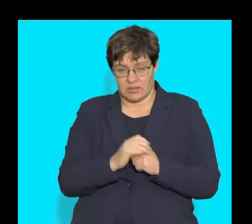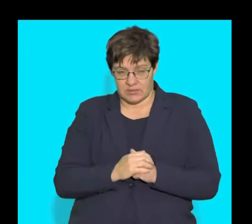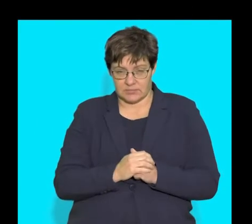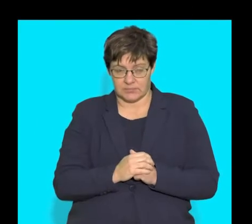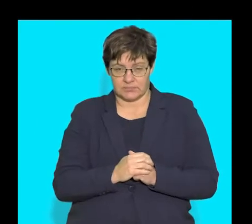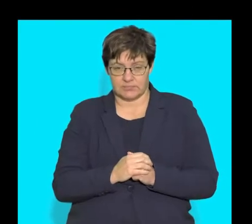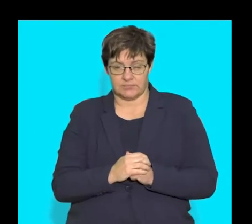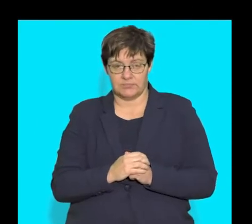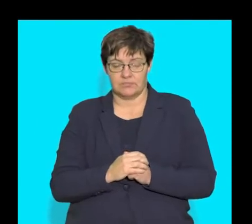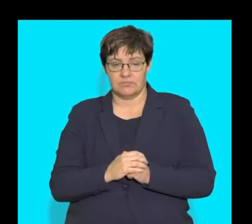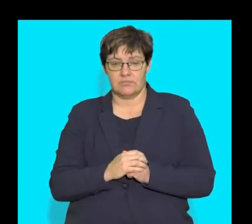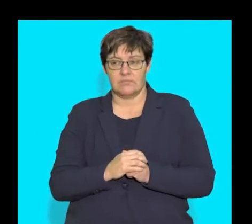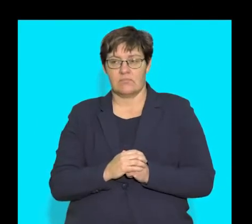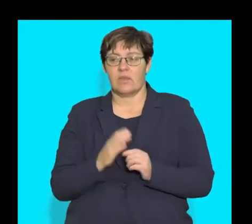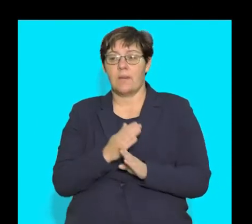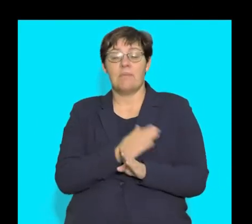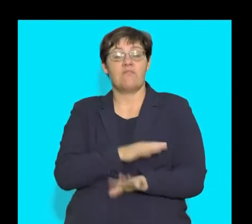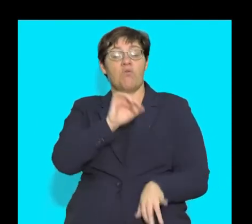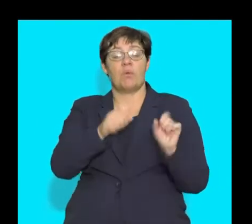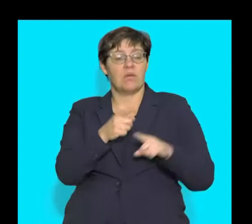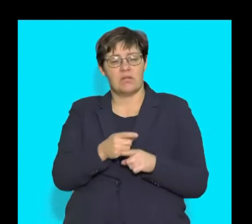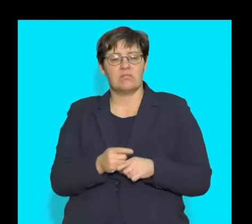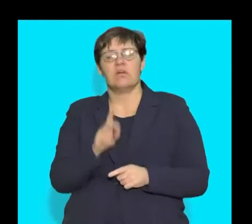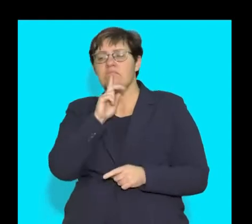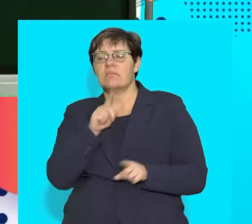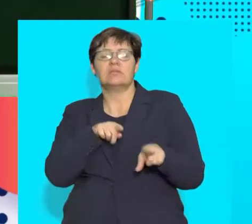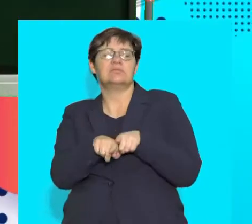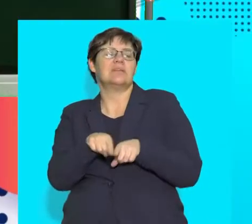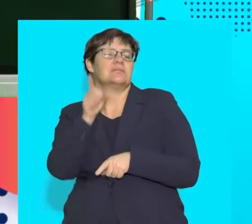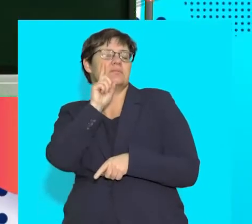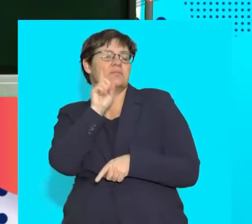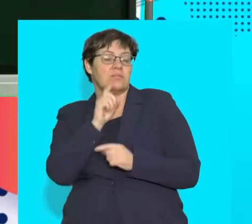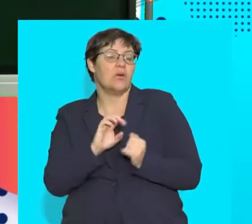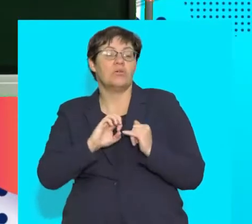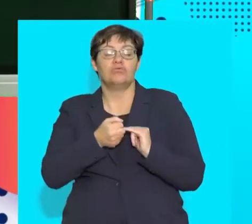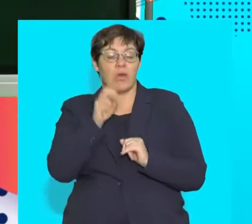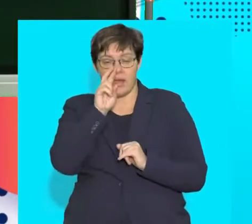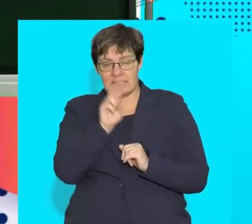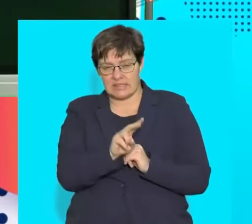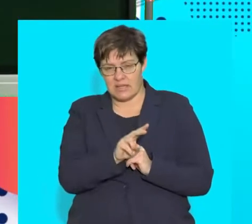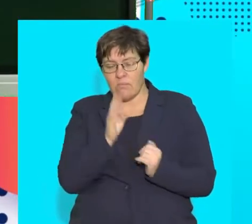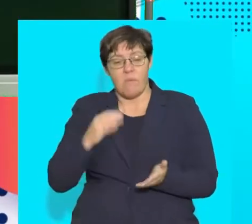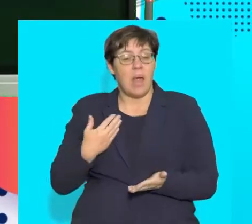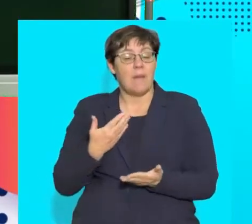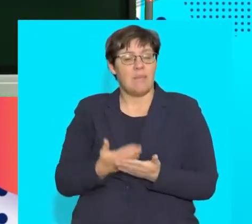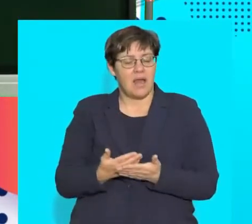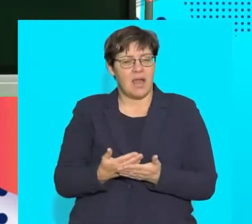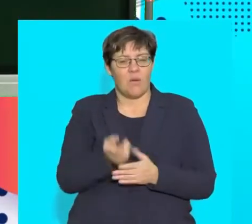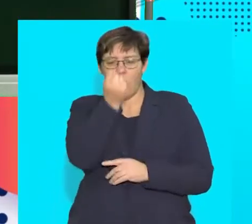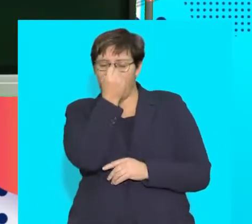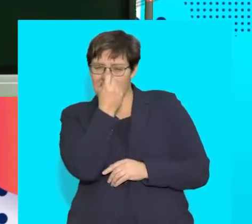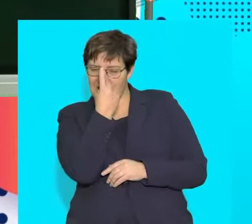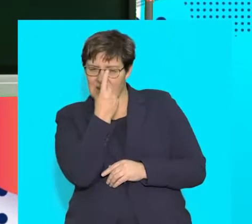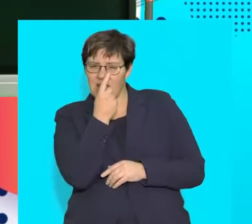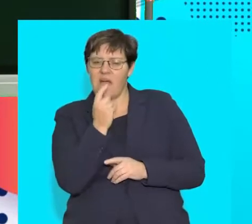play in the process of digestion. Before we wrap up the section, let's test the waters. Let's try and see if we can apply